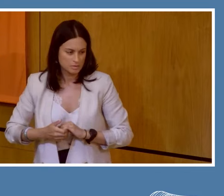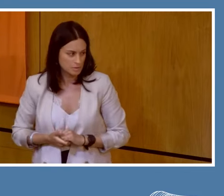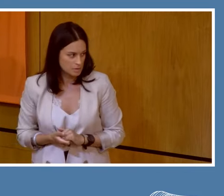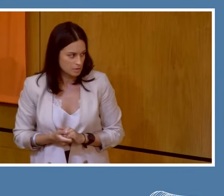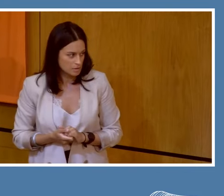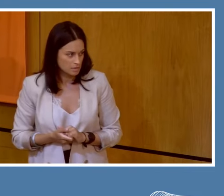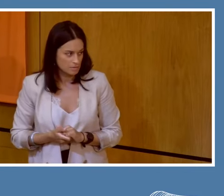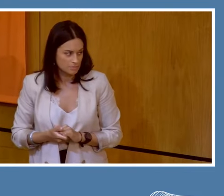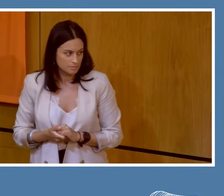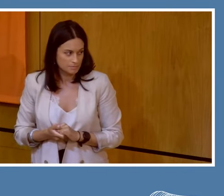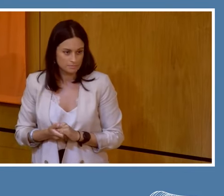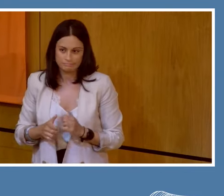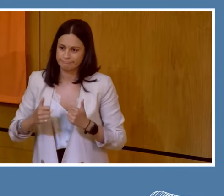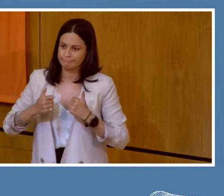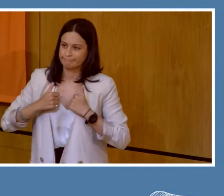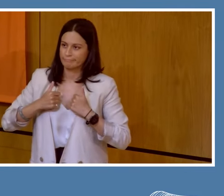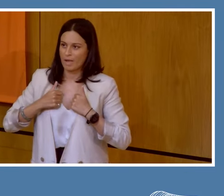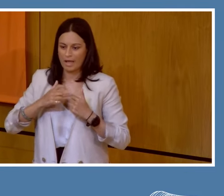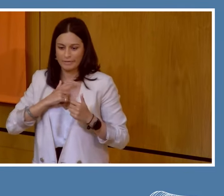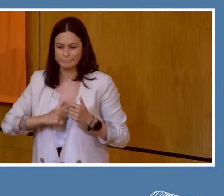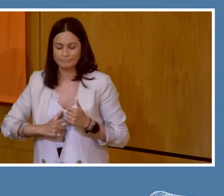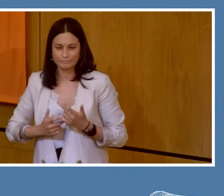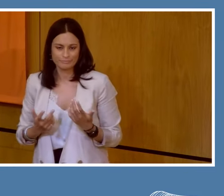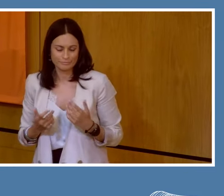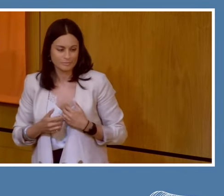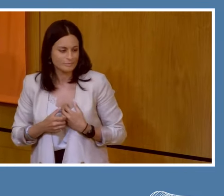So that's that's my position.